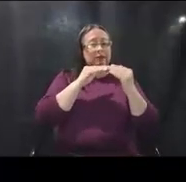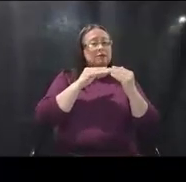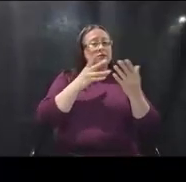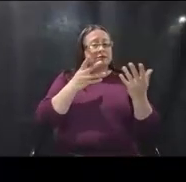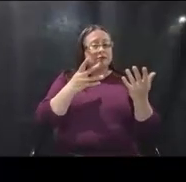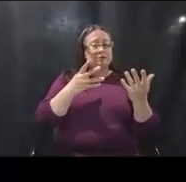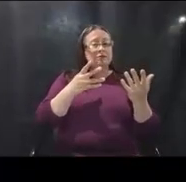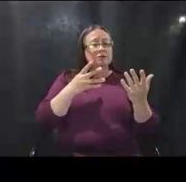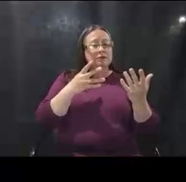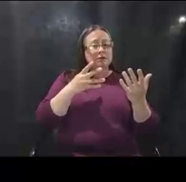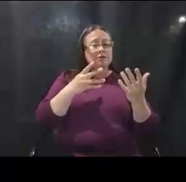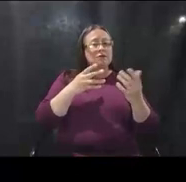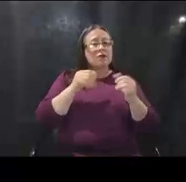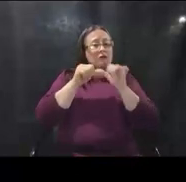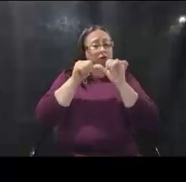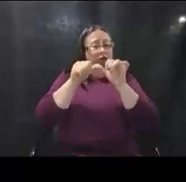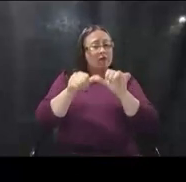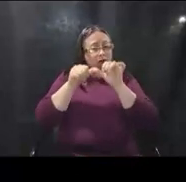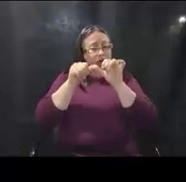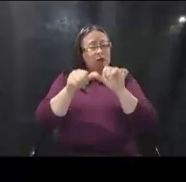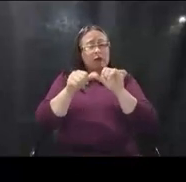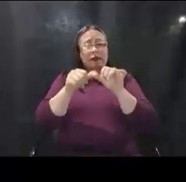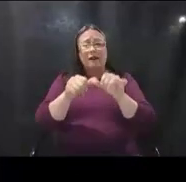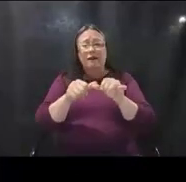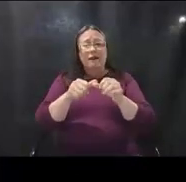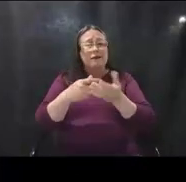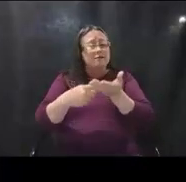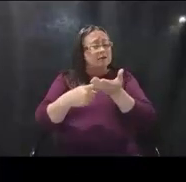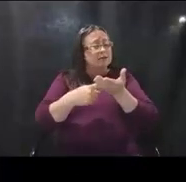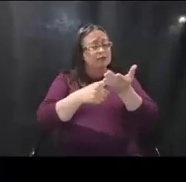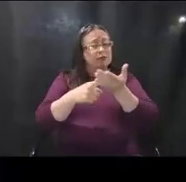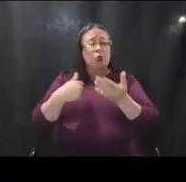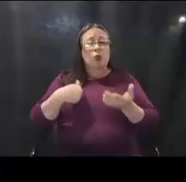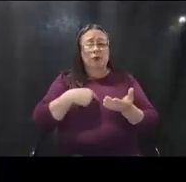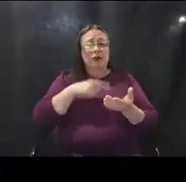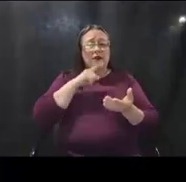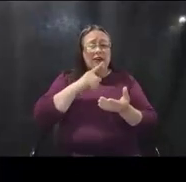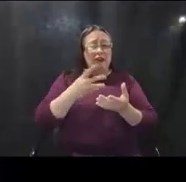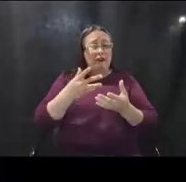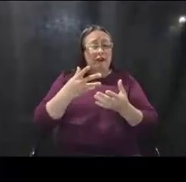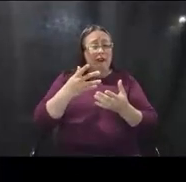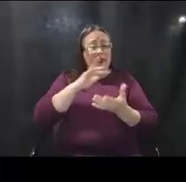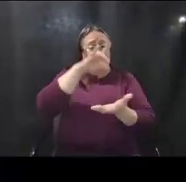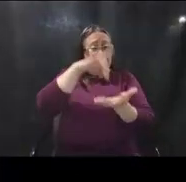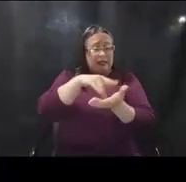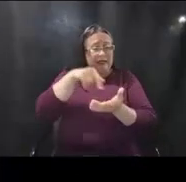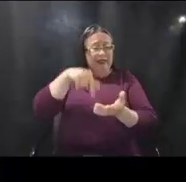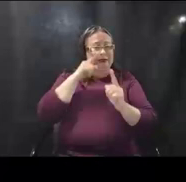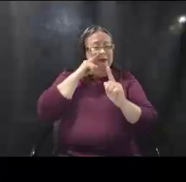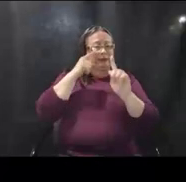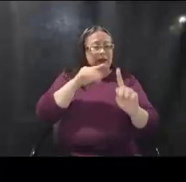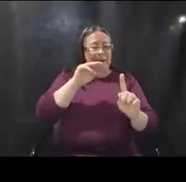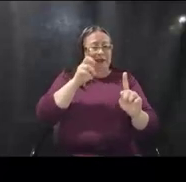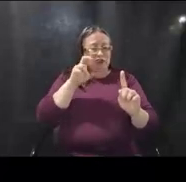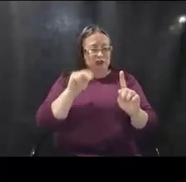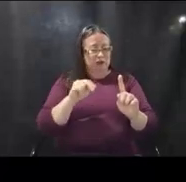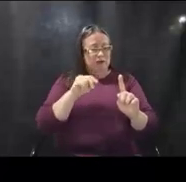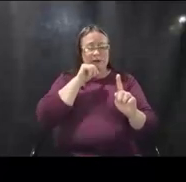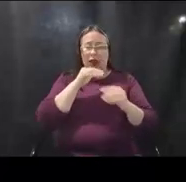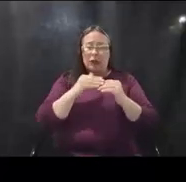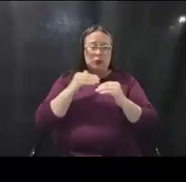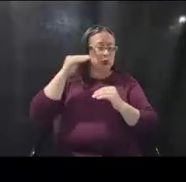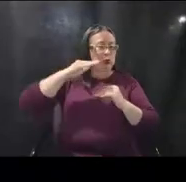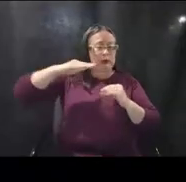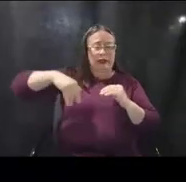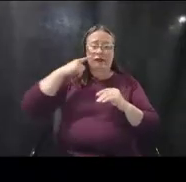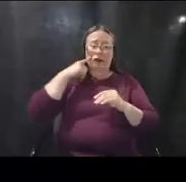which are ongoing. And we really want to stress again that we are in the midst of this mission and it's not too late to enhance equity and to